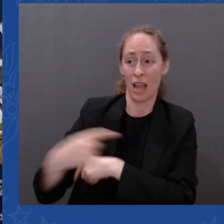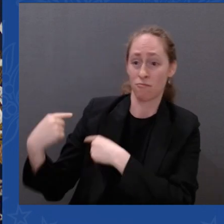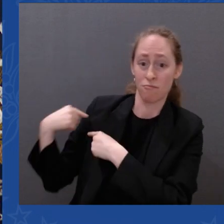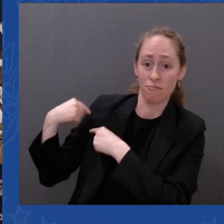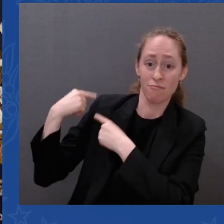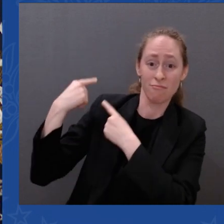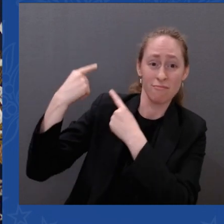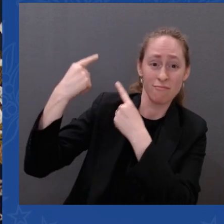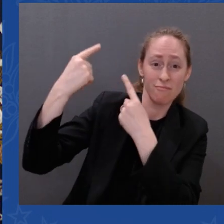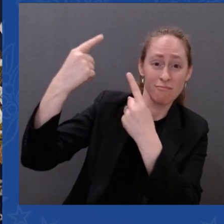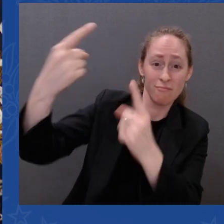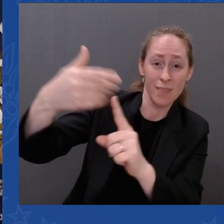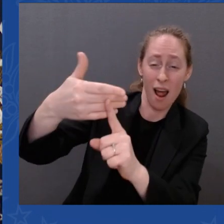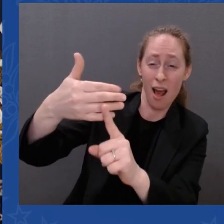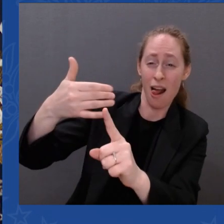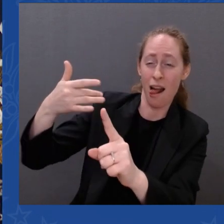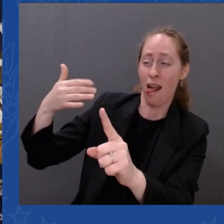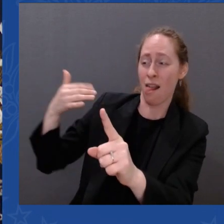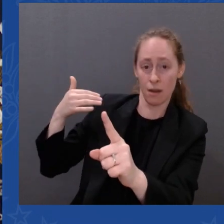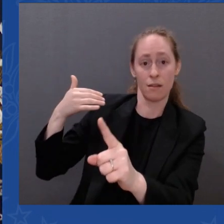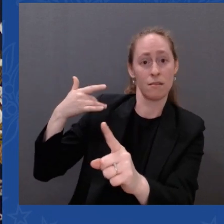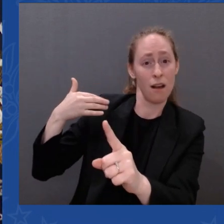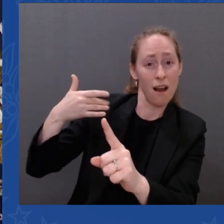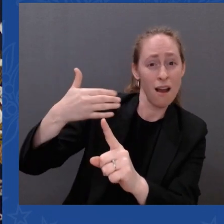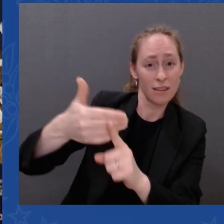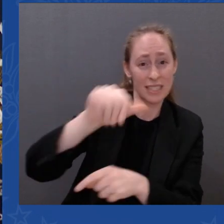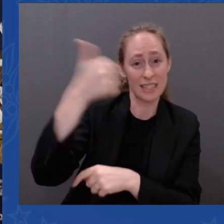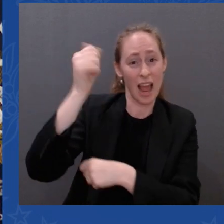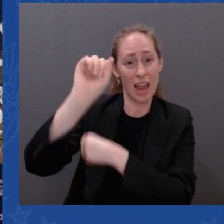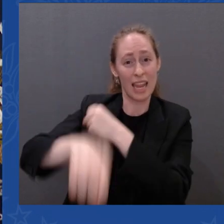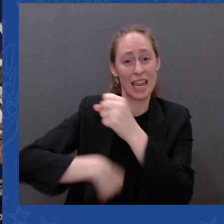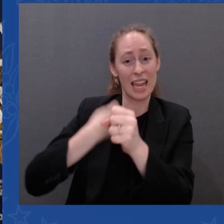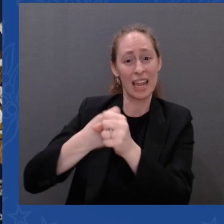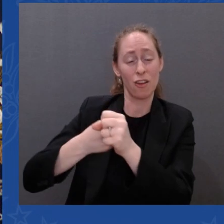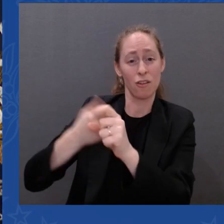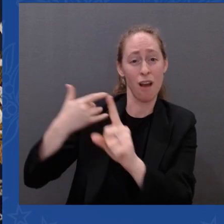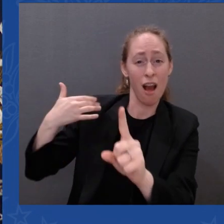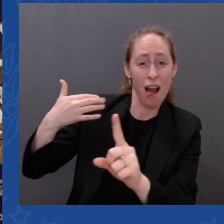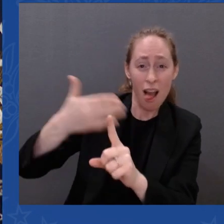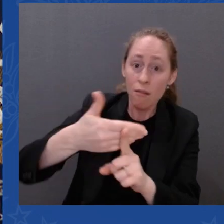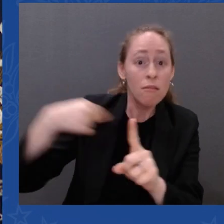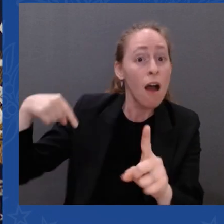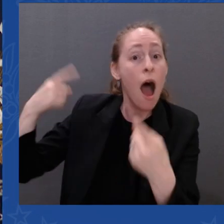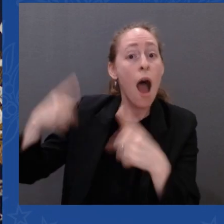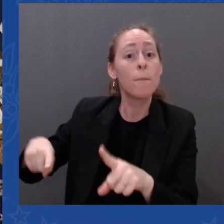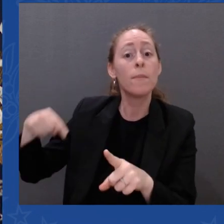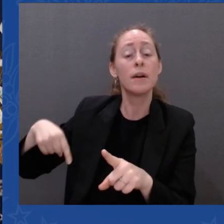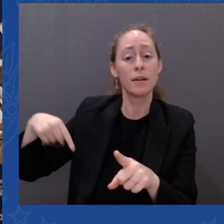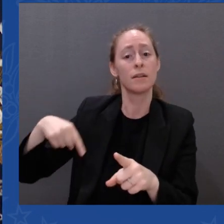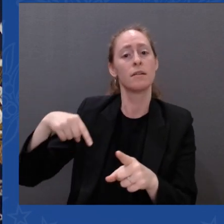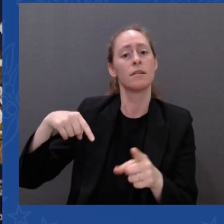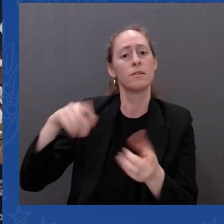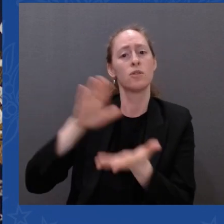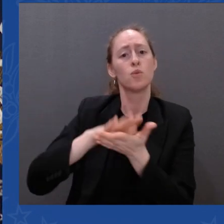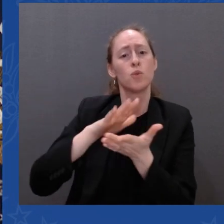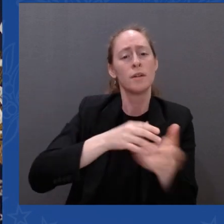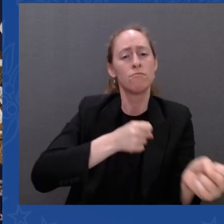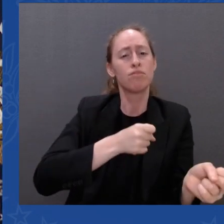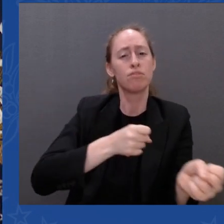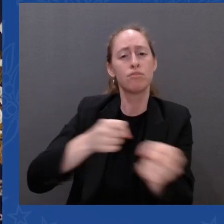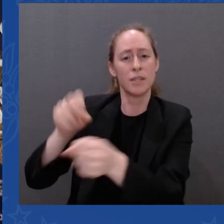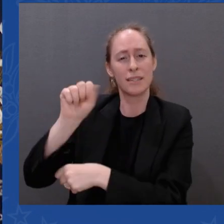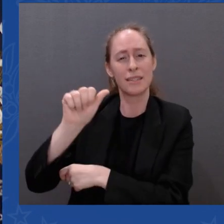including 20 first graders at Sandy Hook Elementary School. Since then, there have been over 900